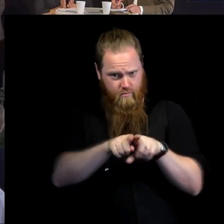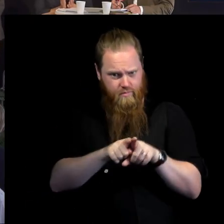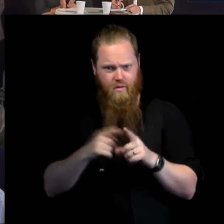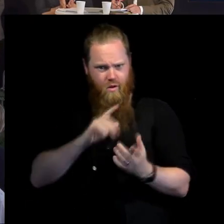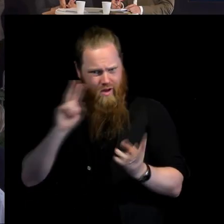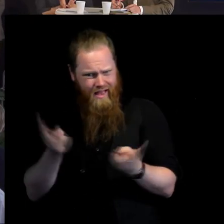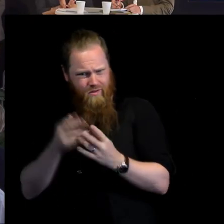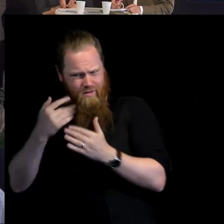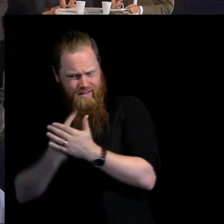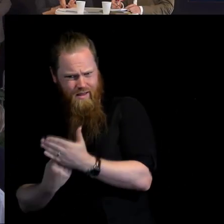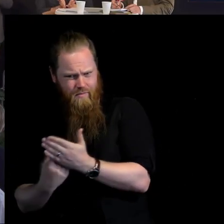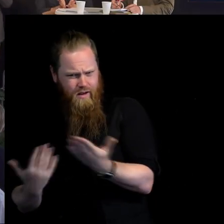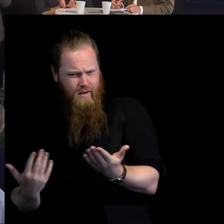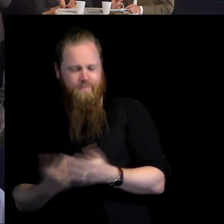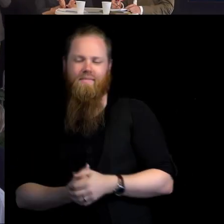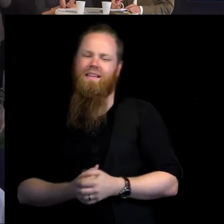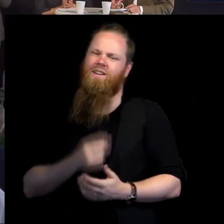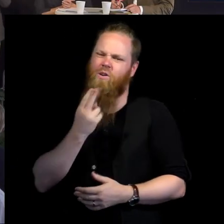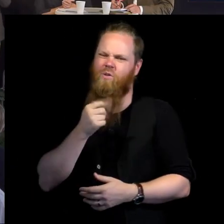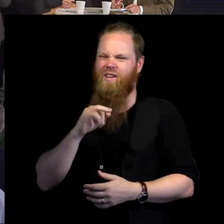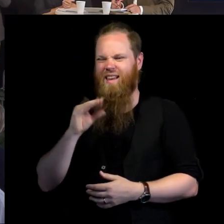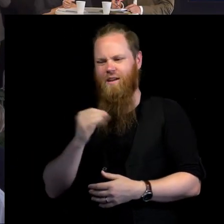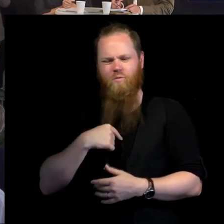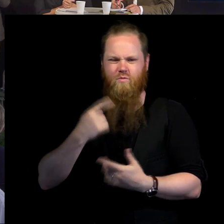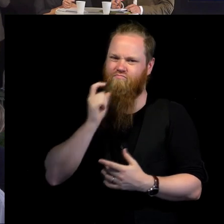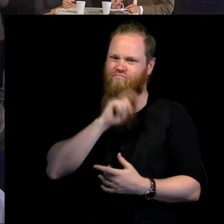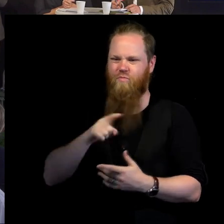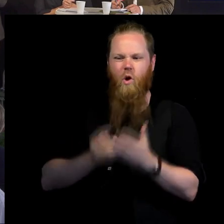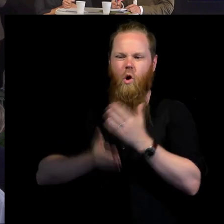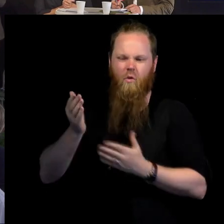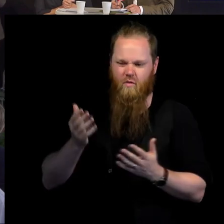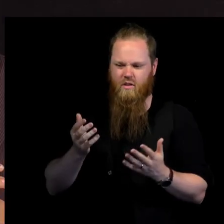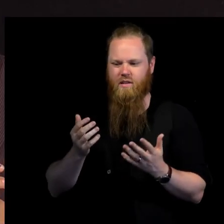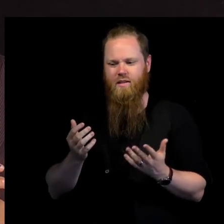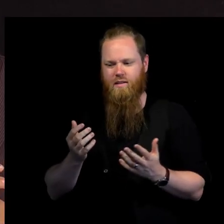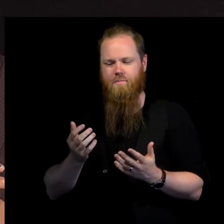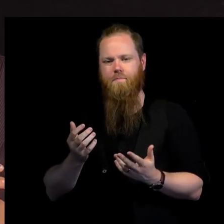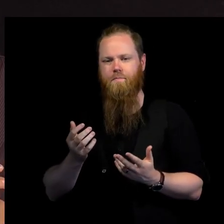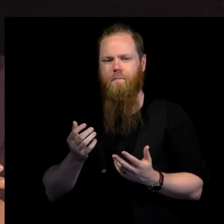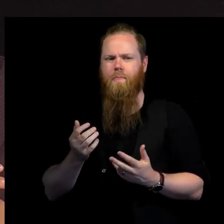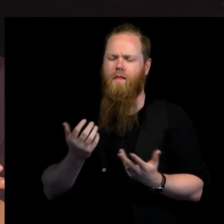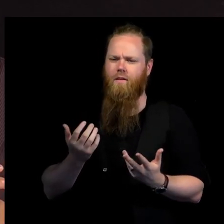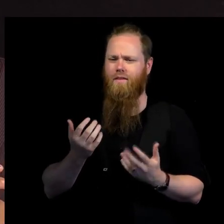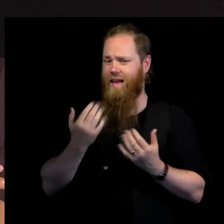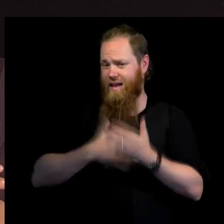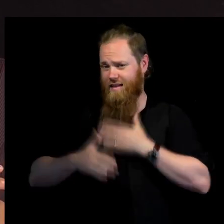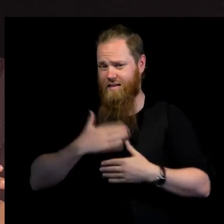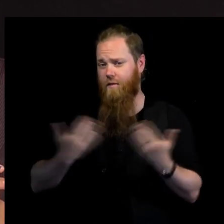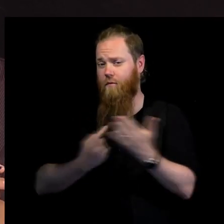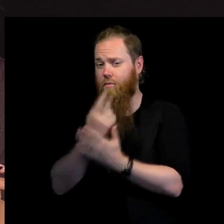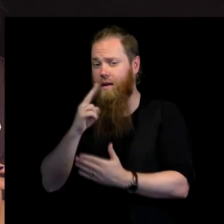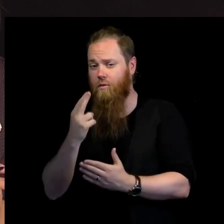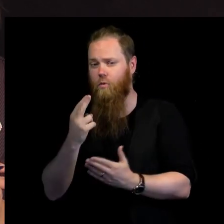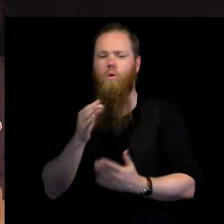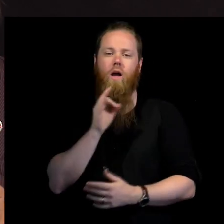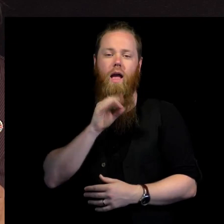Well, I mean, I can't tell. Maybe it would be possible. But what happened, I think, which is interesting also in these times, is that the